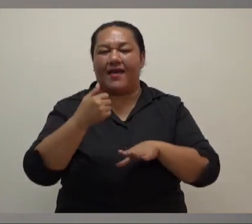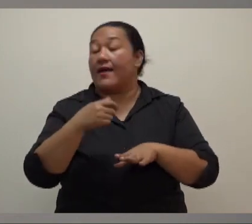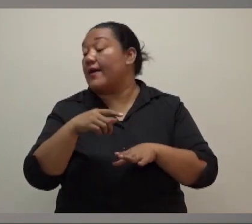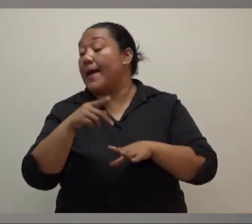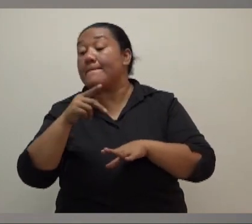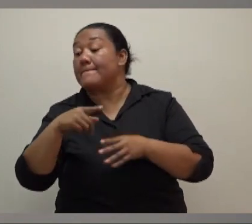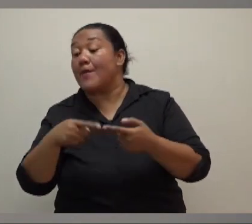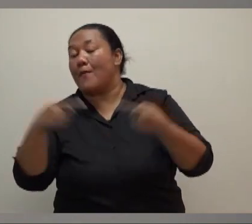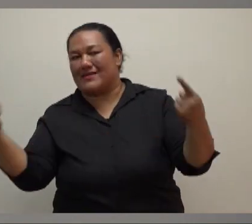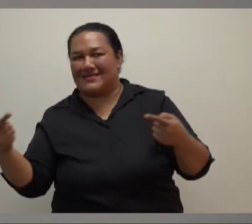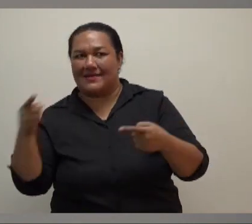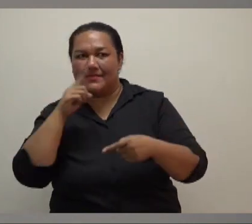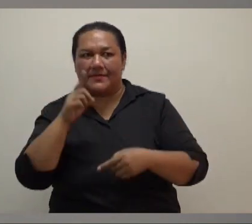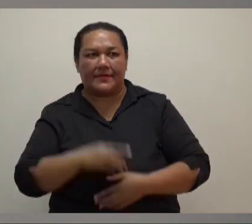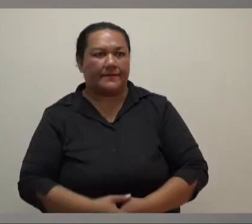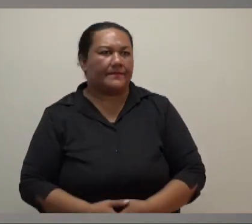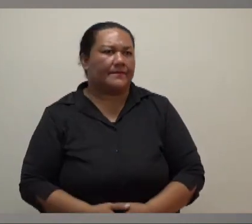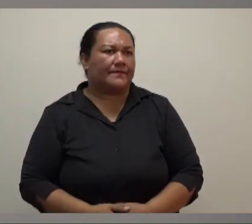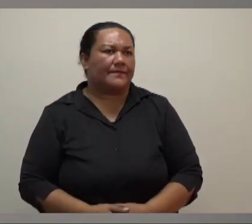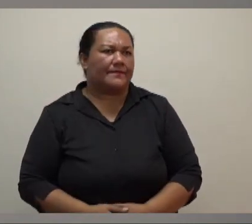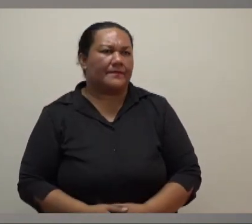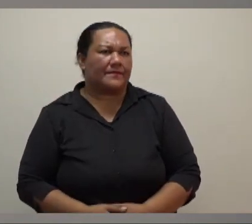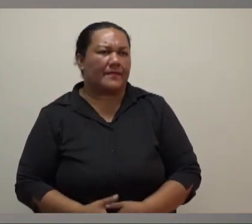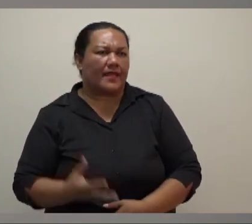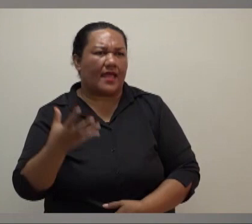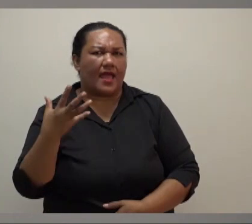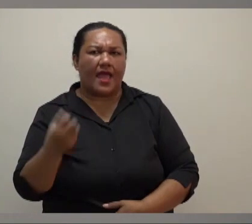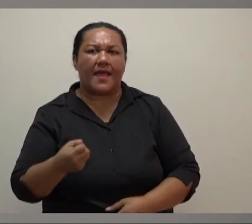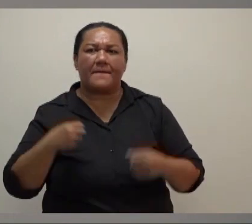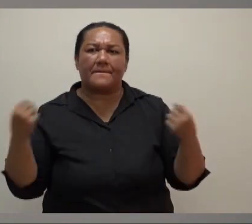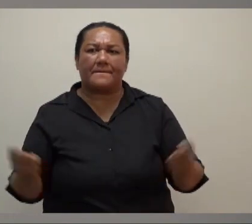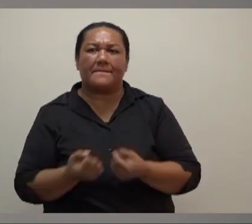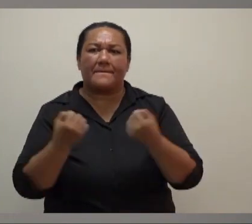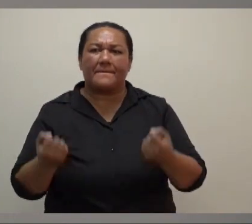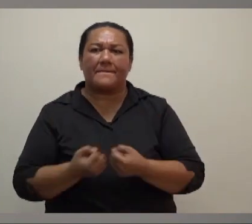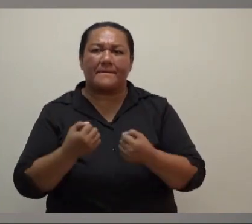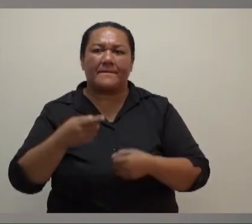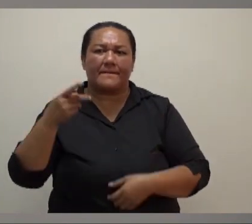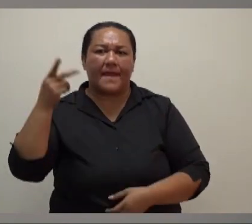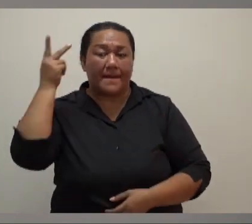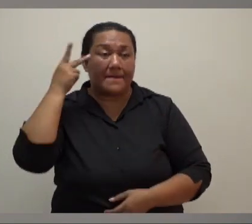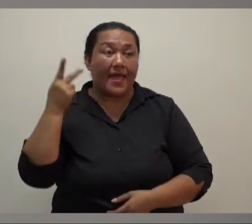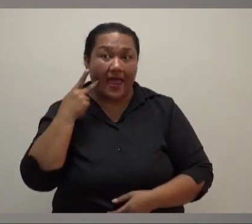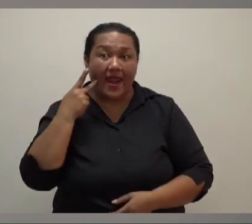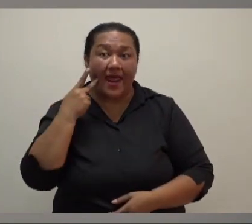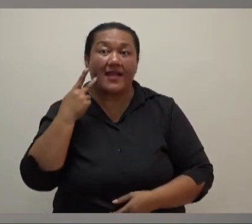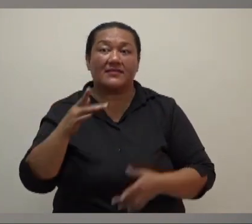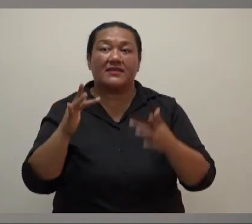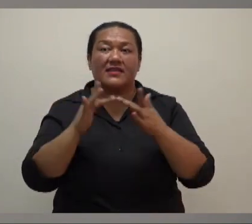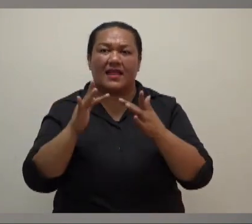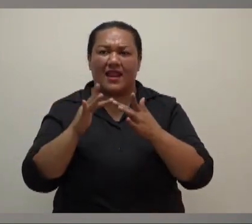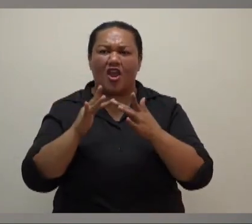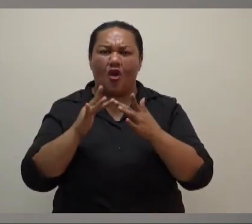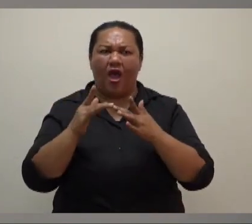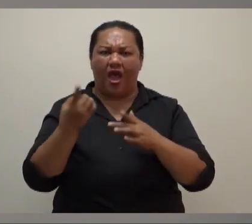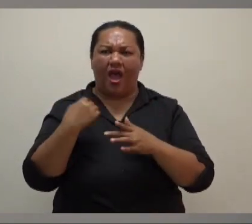So just on the same issue, a number of parents has contacted us. They're showing their concerns. This is just on the security and safety of their